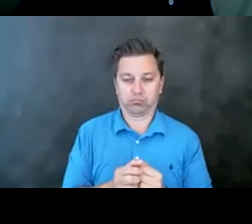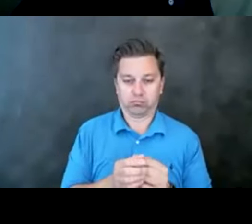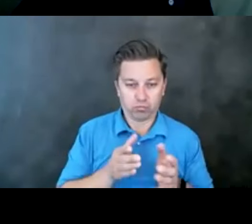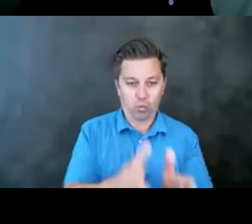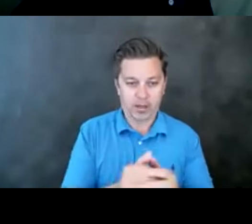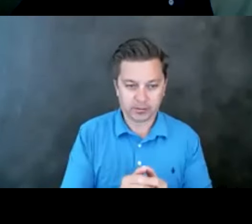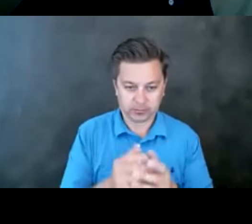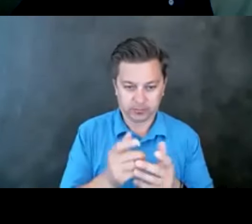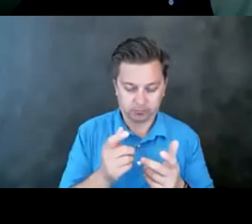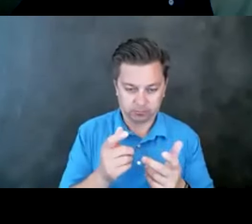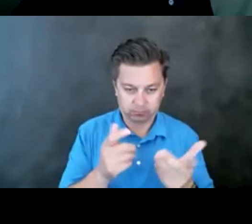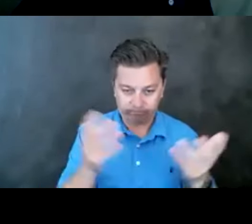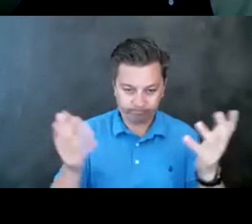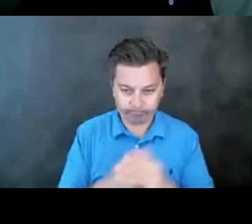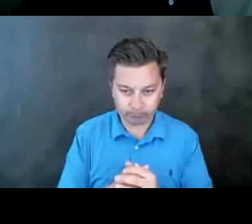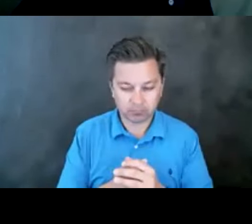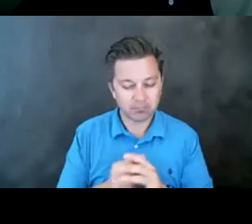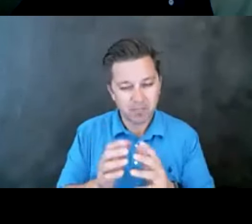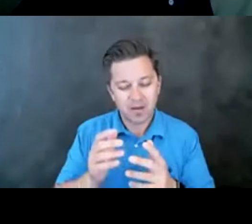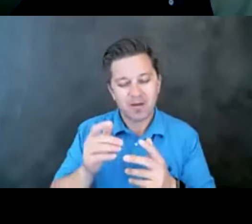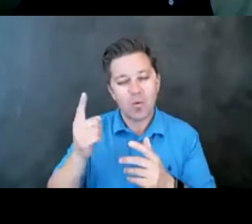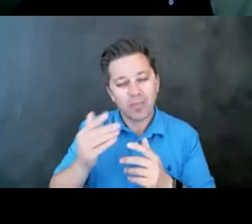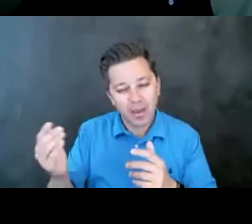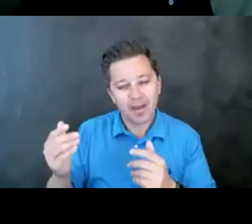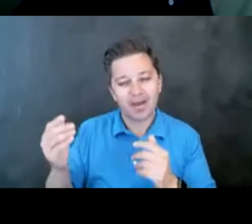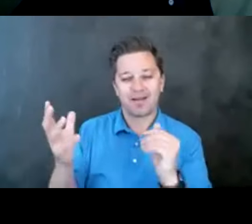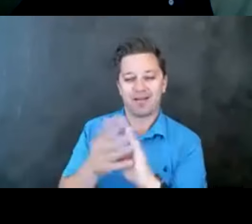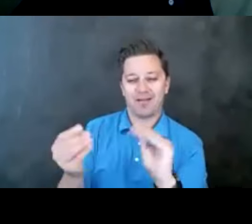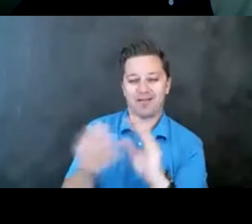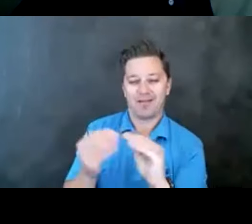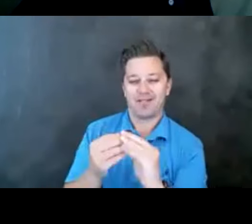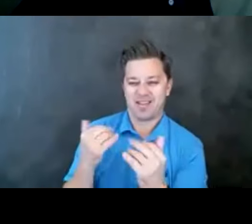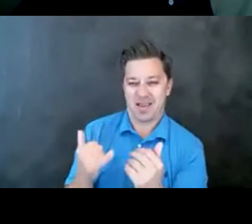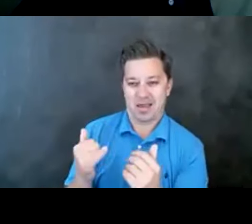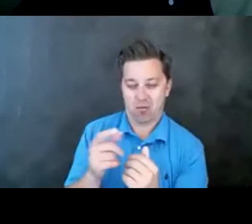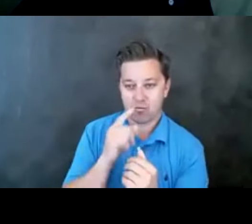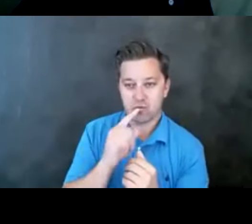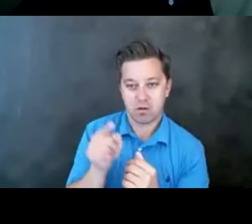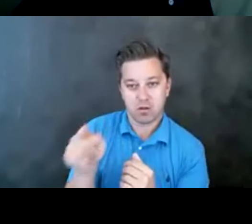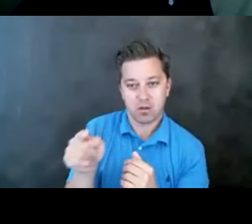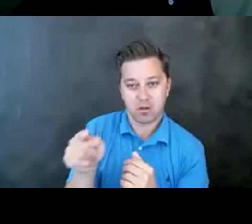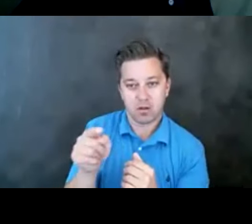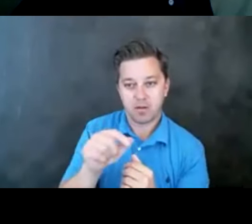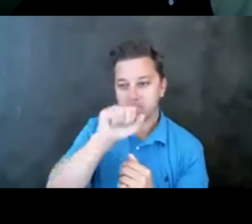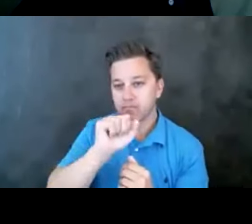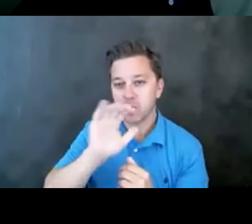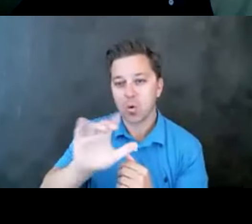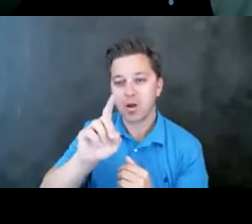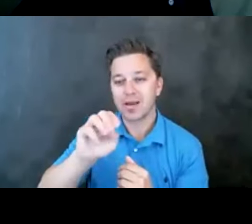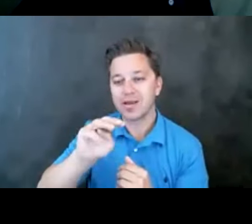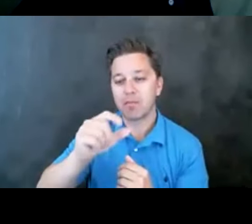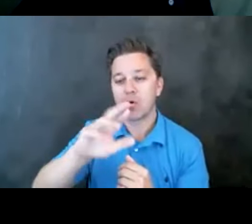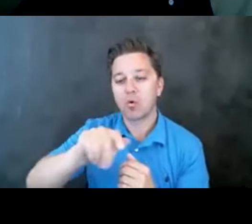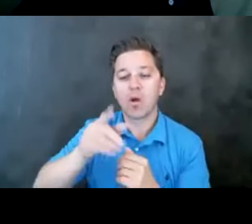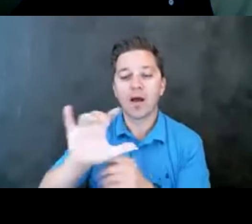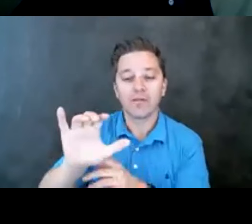component. But one of the things that I'm going share with you here in just a second is that I really love that your demographic data related to means